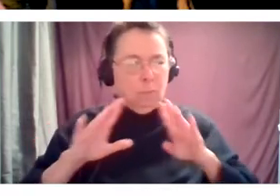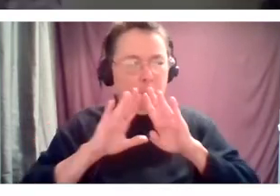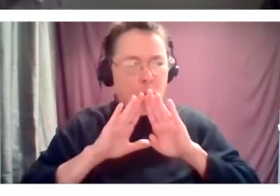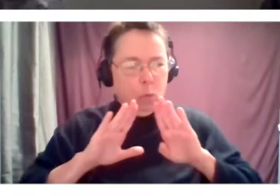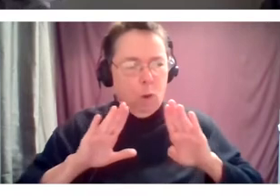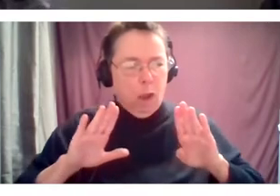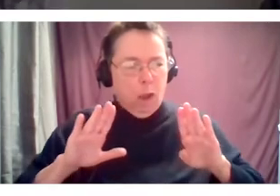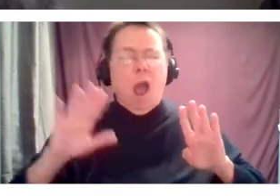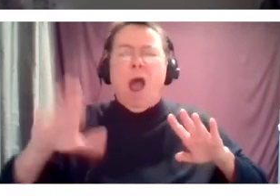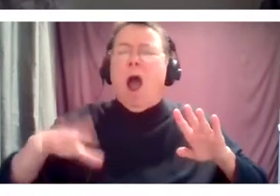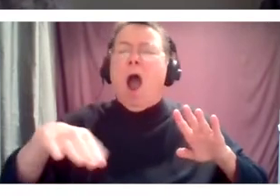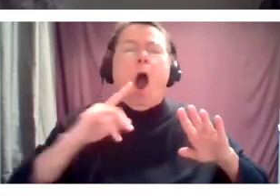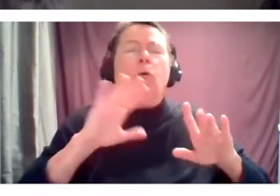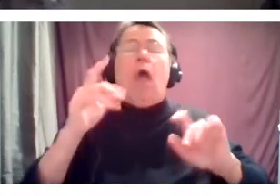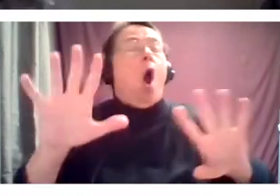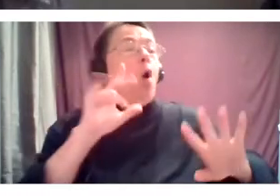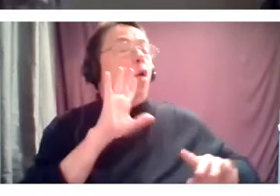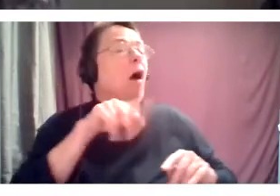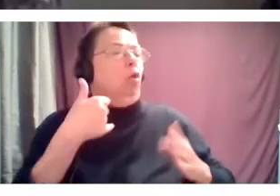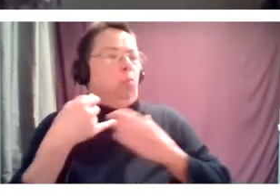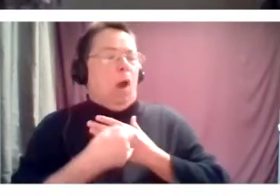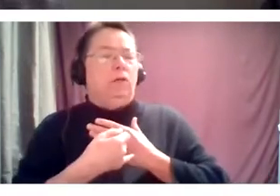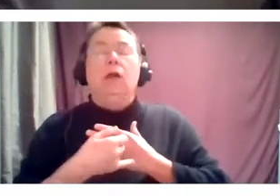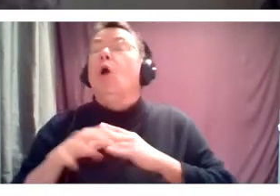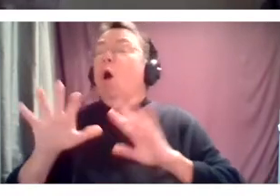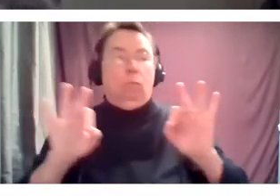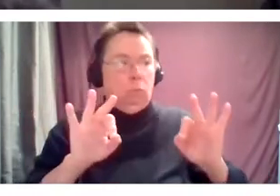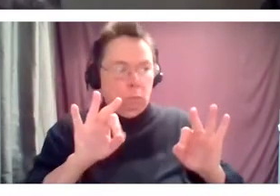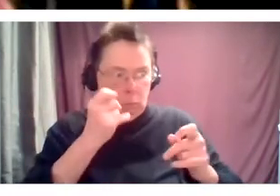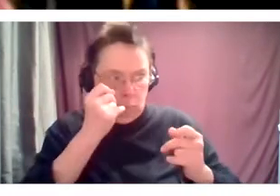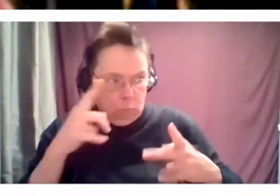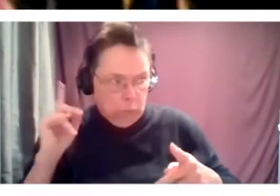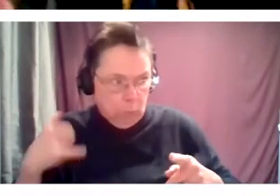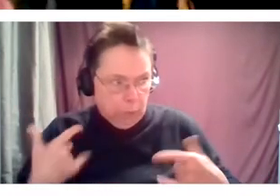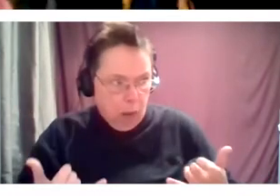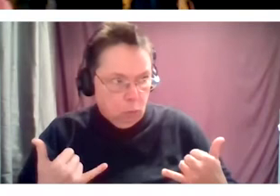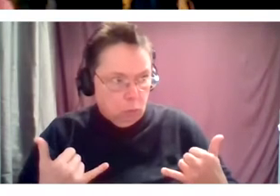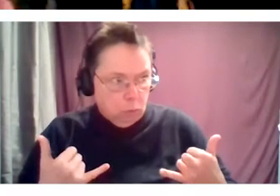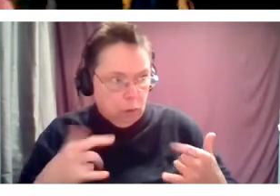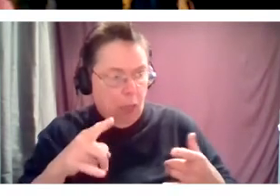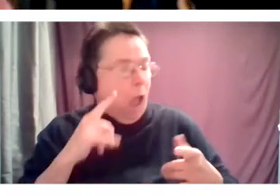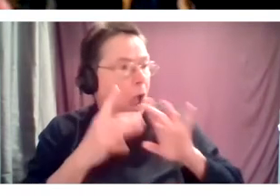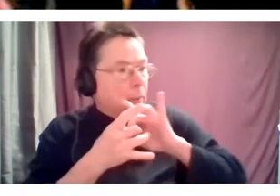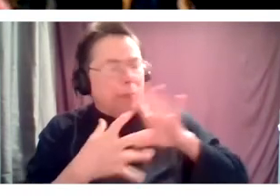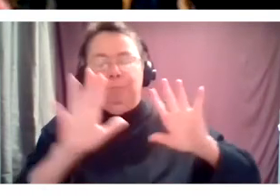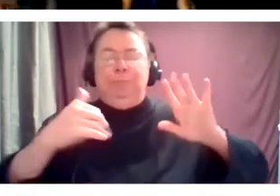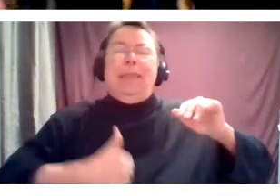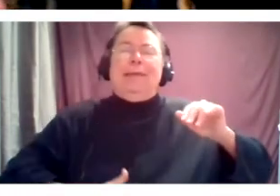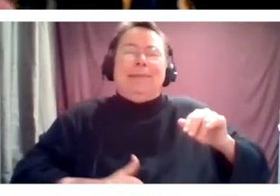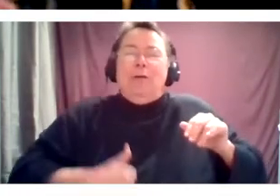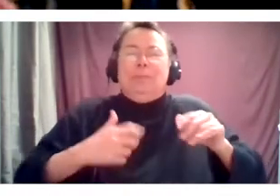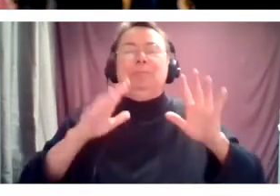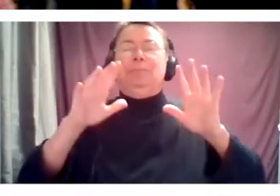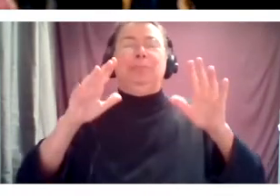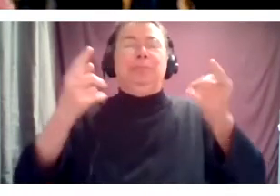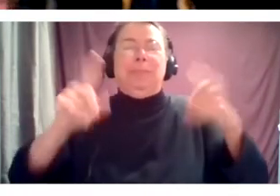Uh-oh, it seems like we're project. Oh, you got me? Did you lose me? Sorry about that. We've, yeah,